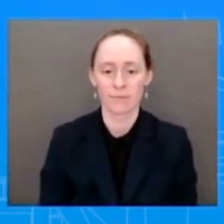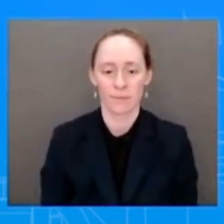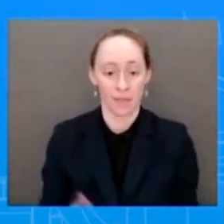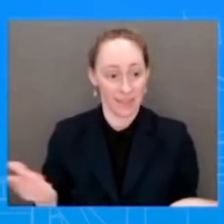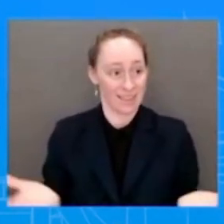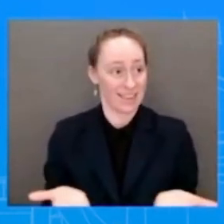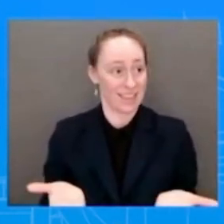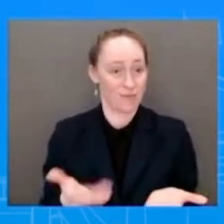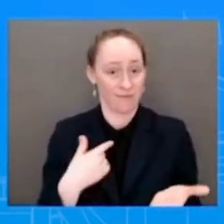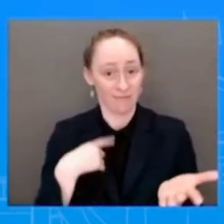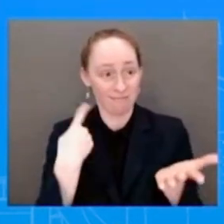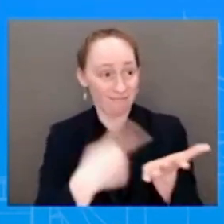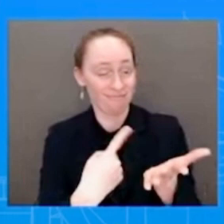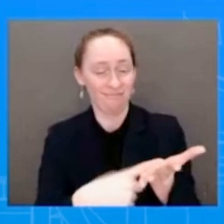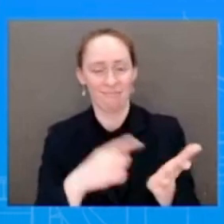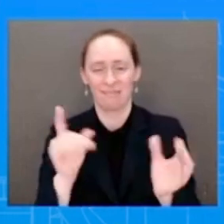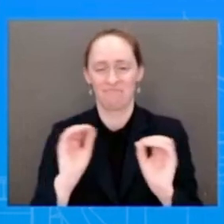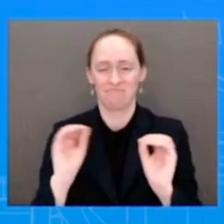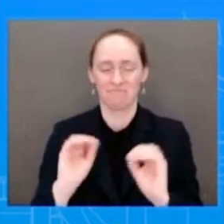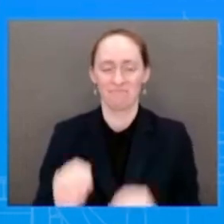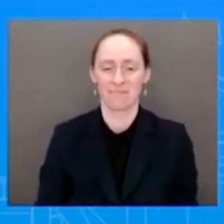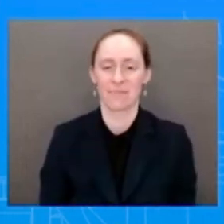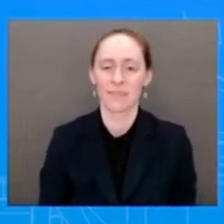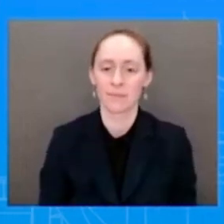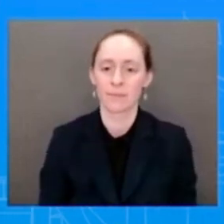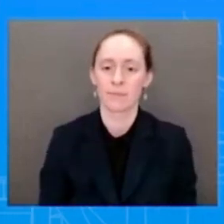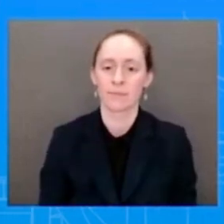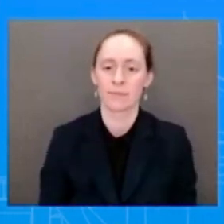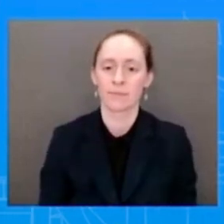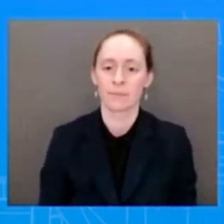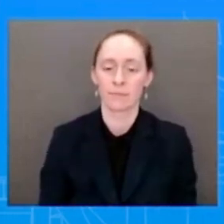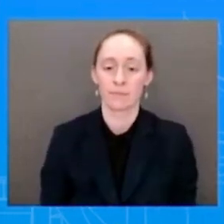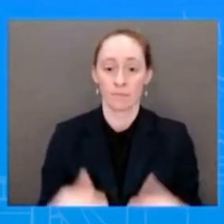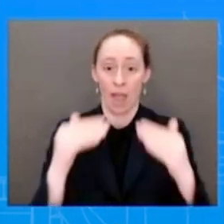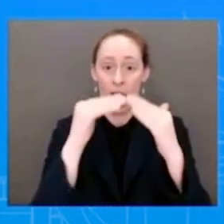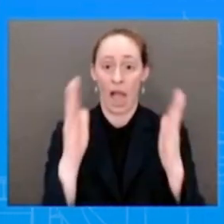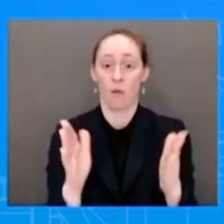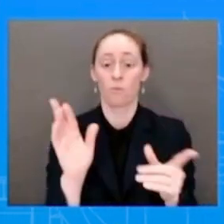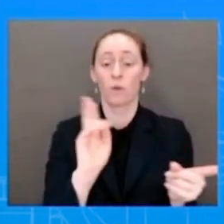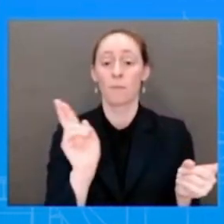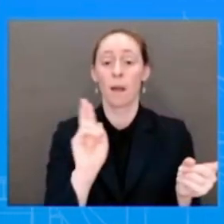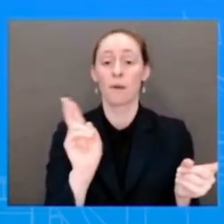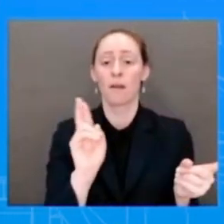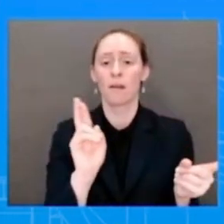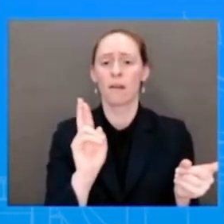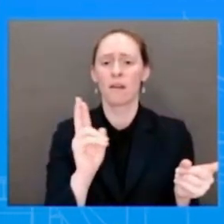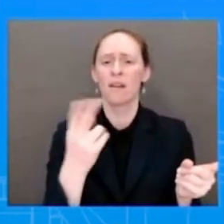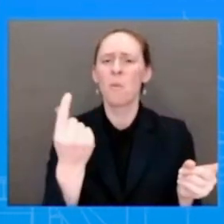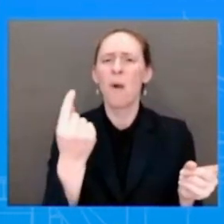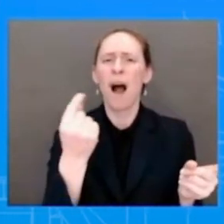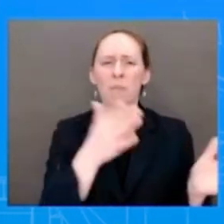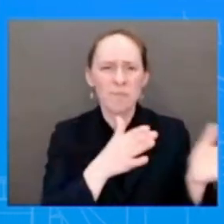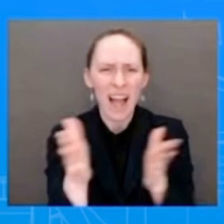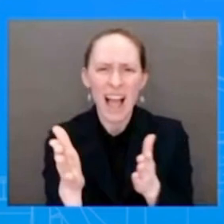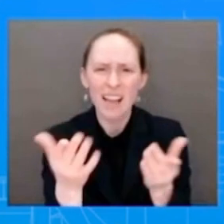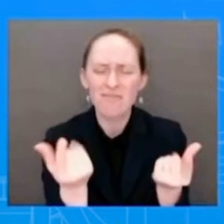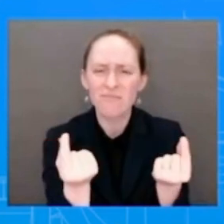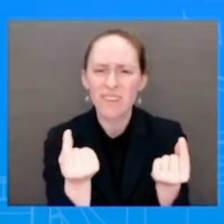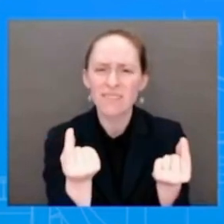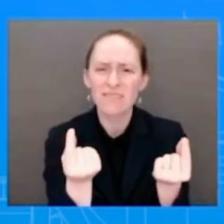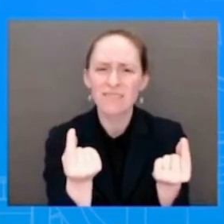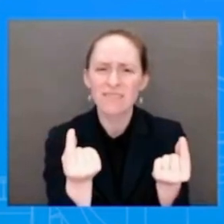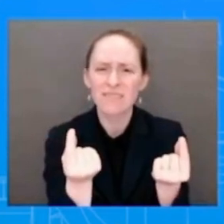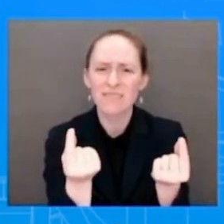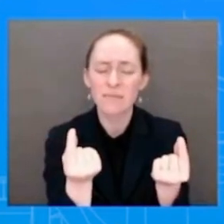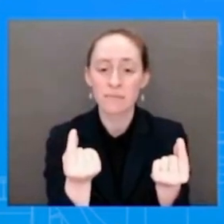want to move forward with, the House, the House Republicans, what it is, what it is, what is it their plan is going to be. What the President has said, he's been clear on